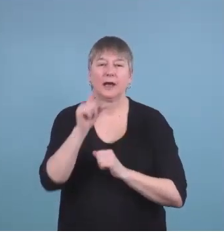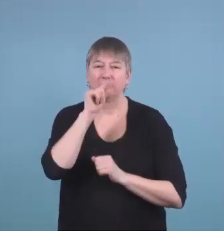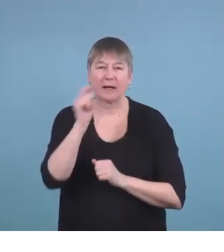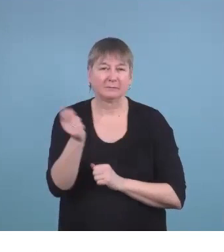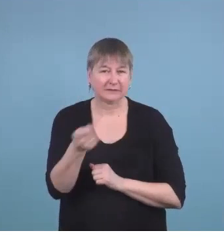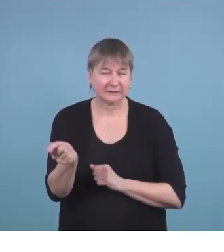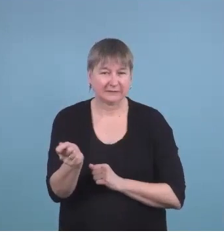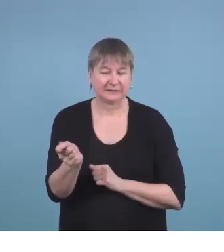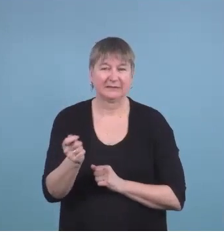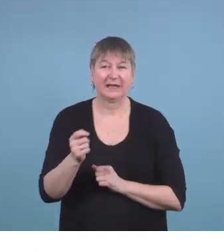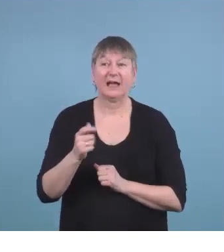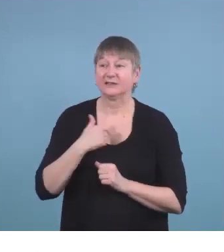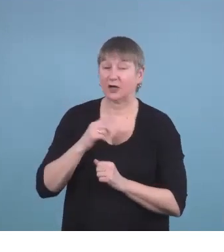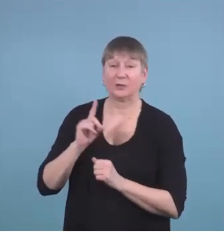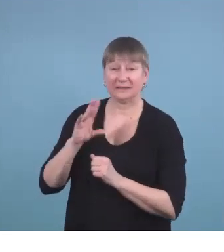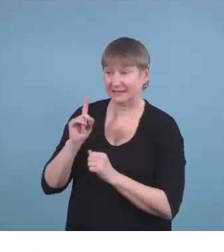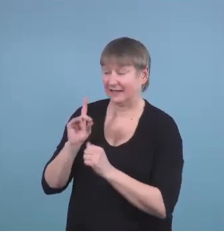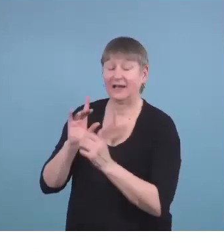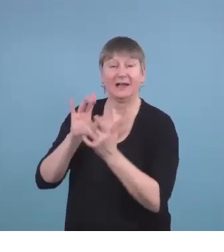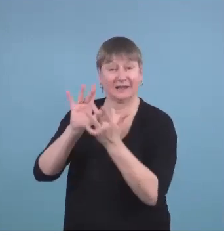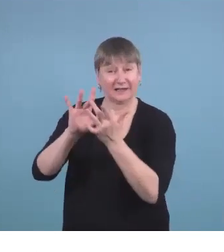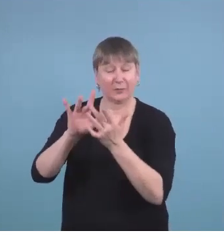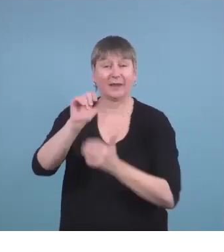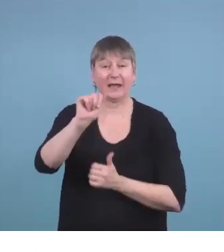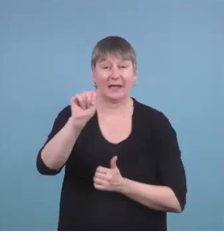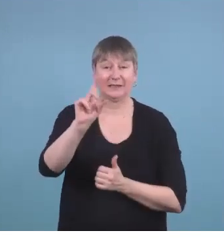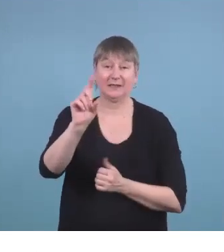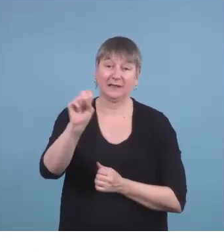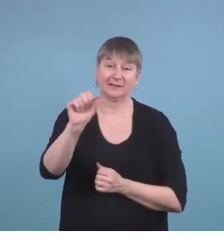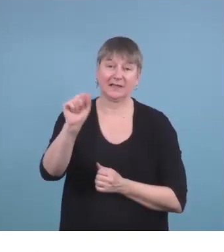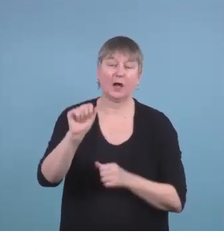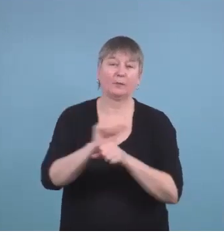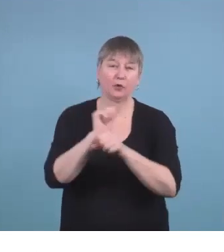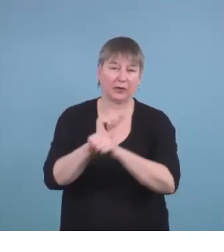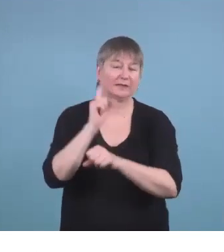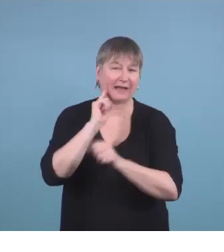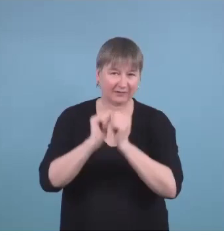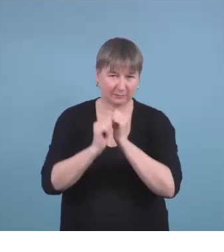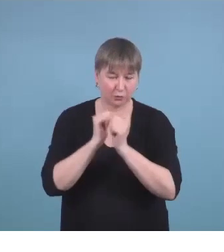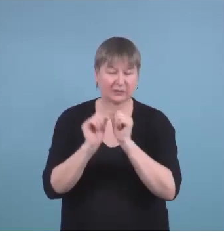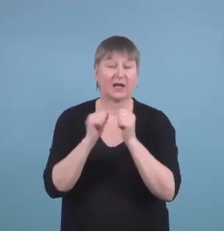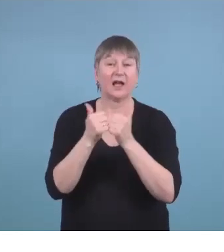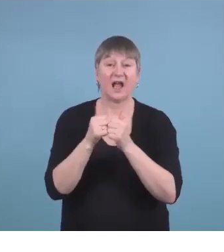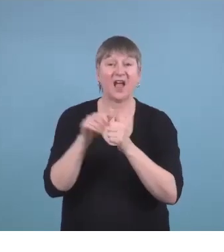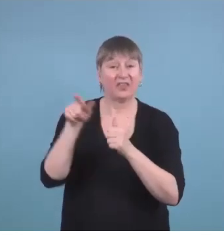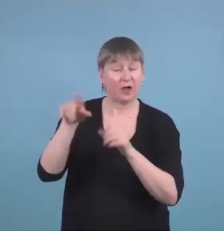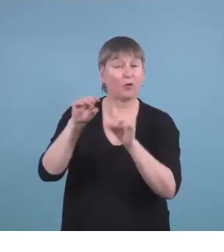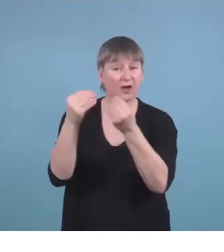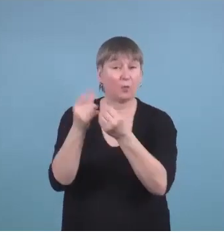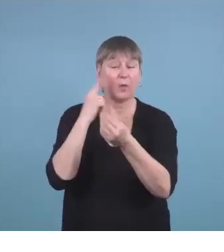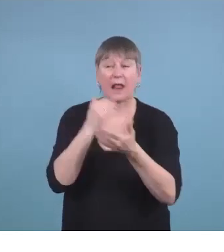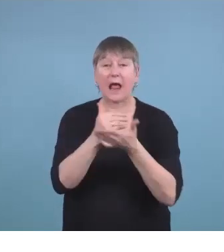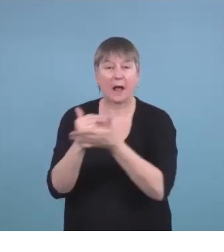the ADSA Alberta Deaf Sports Association and they'll often help with transportation